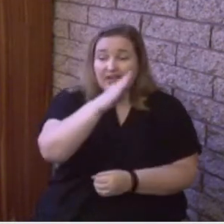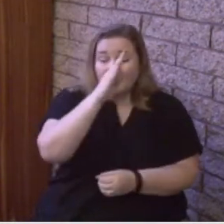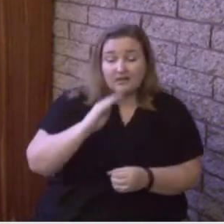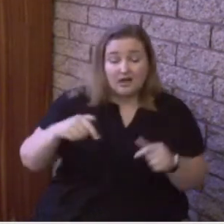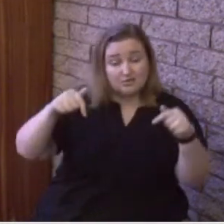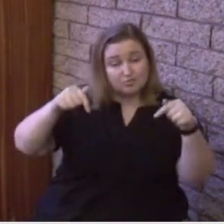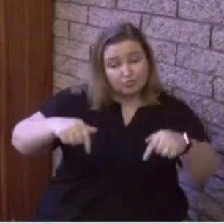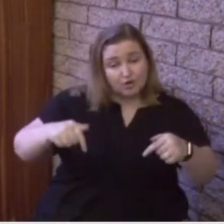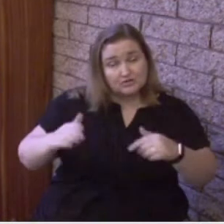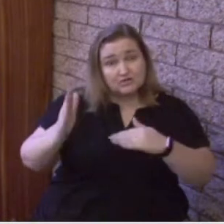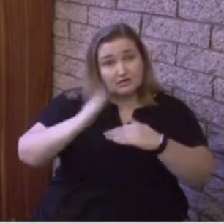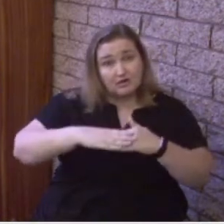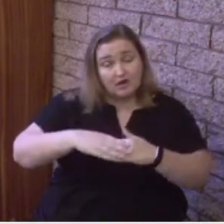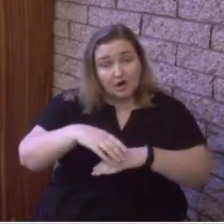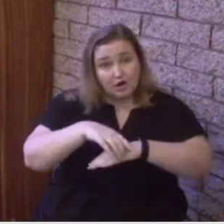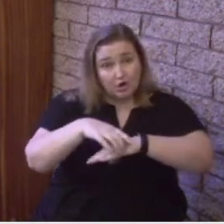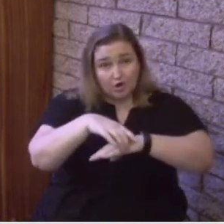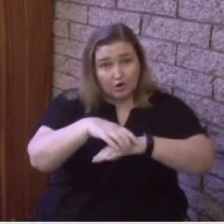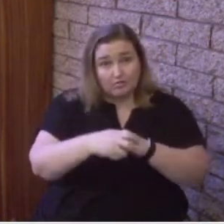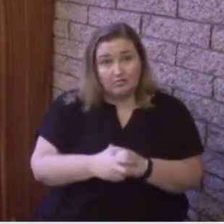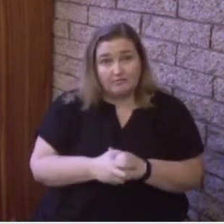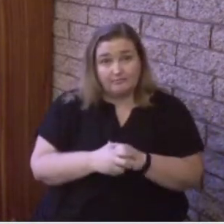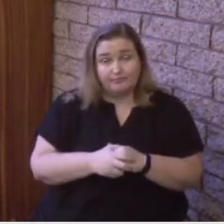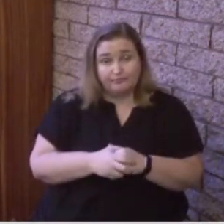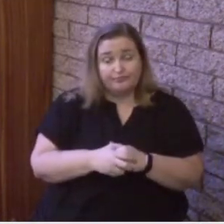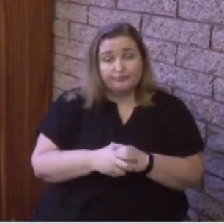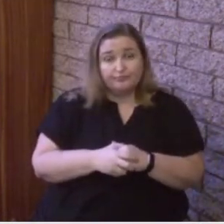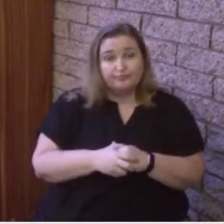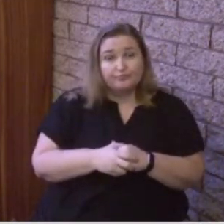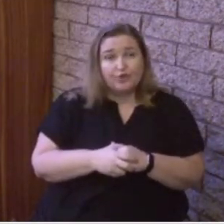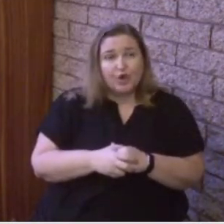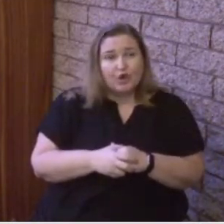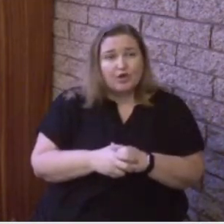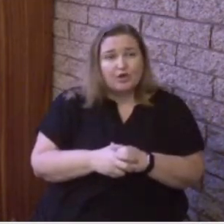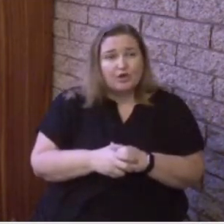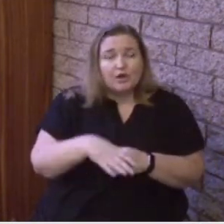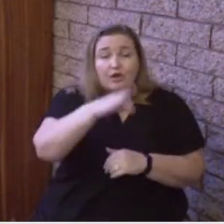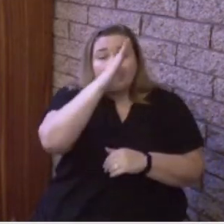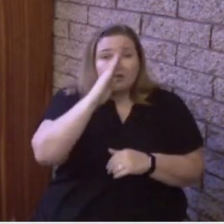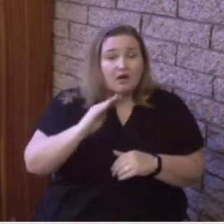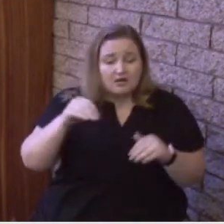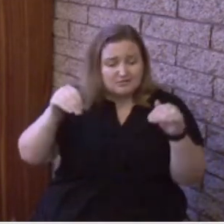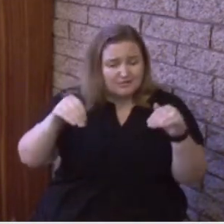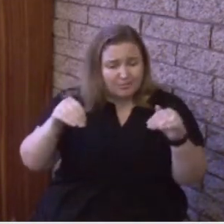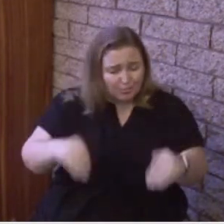The Holy Spirit is God's presence inside of every believer.